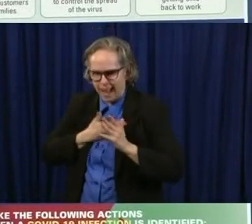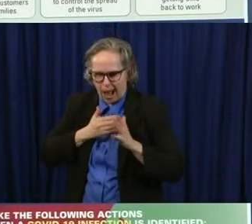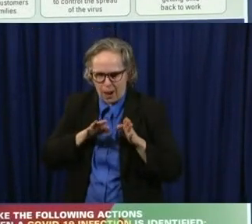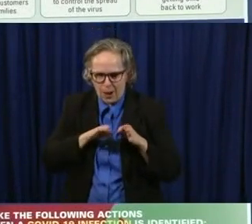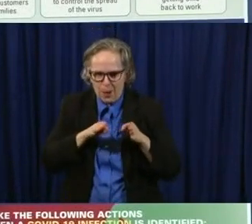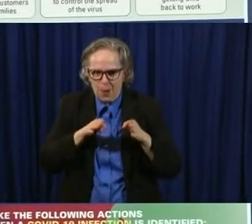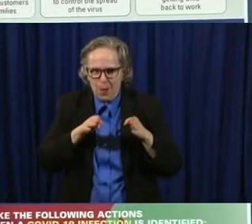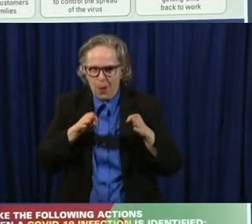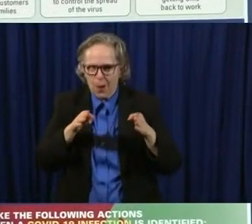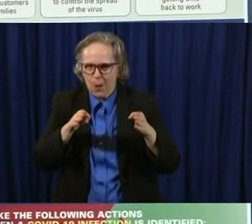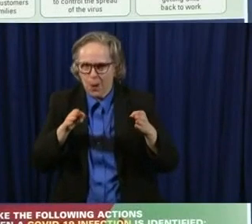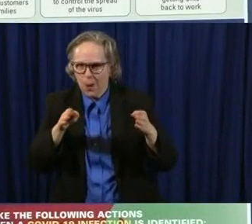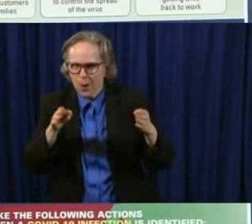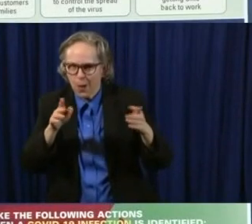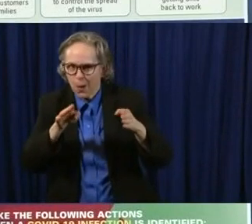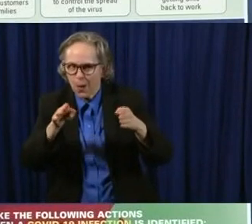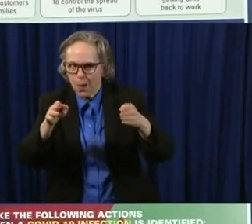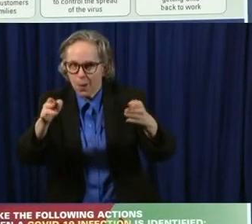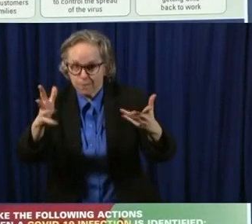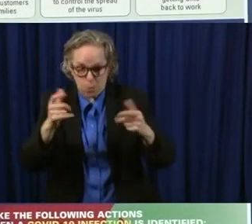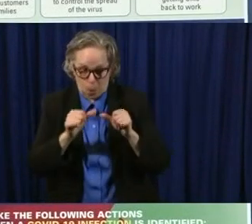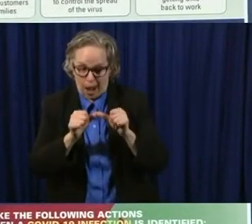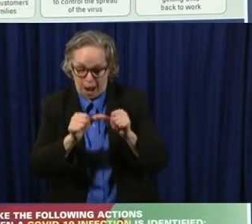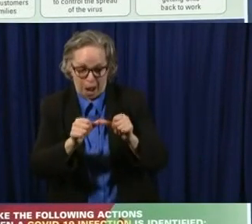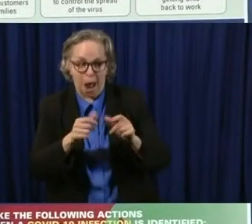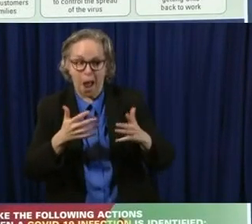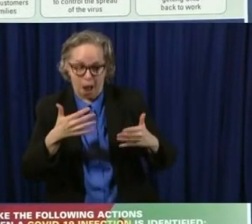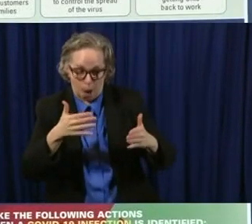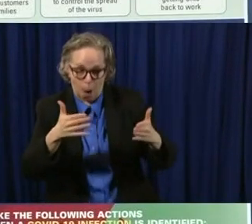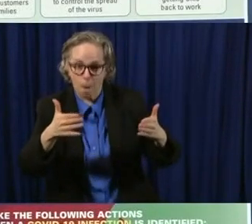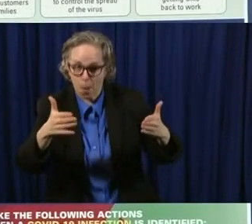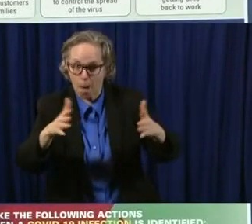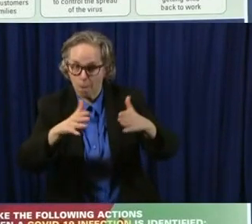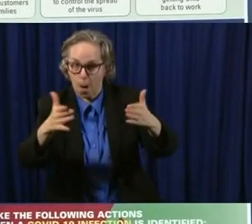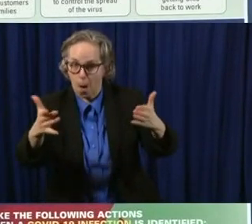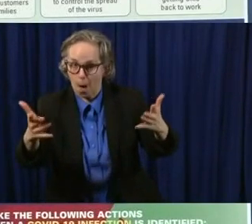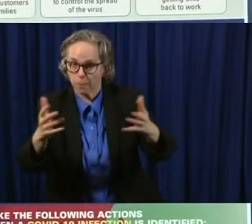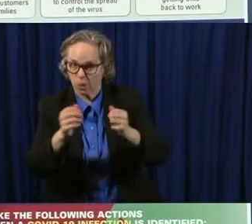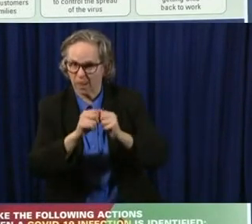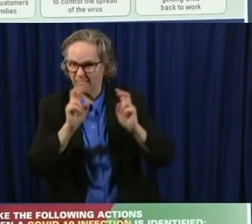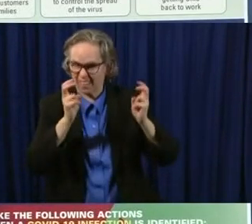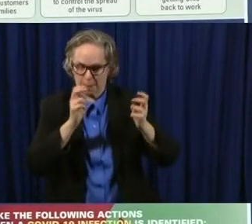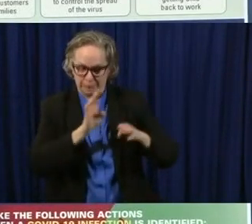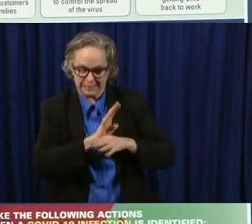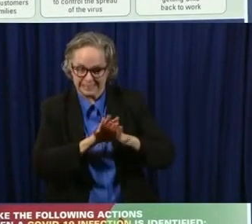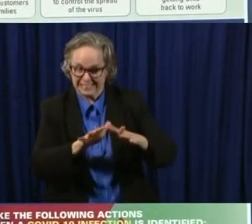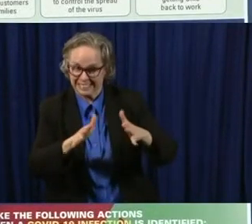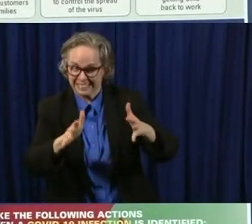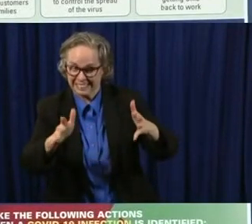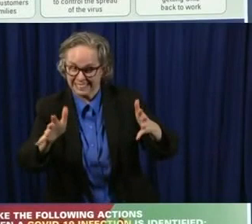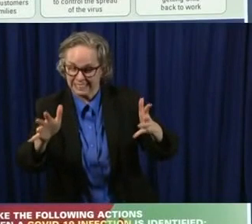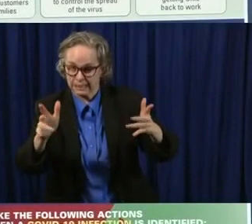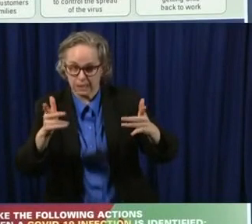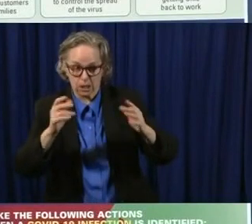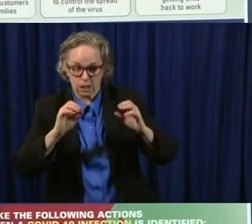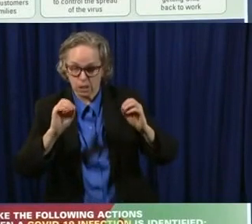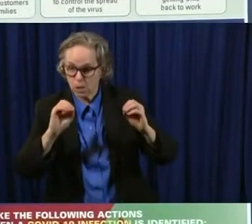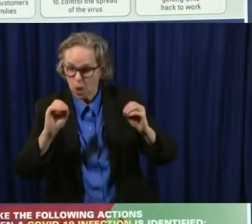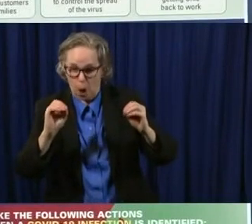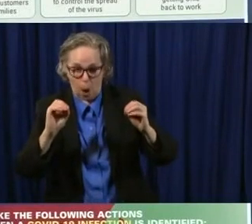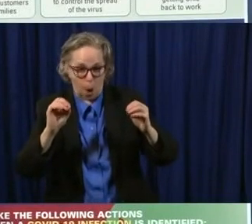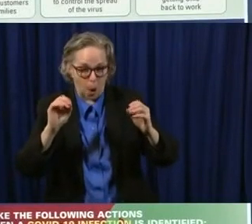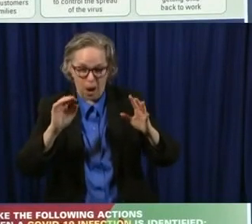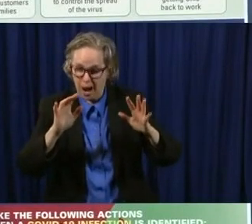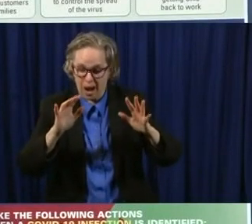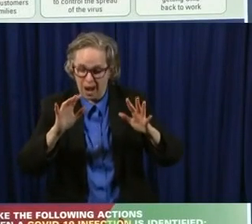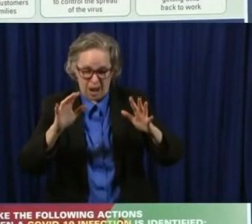to, to move forward without occurring something that no one wants to see occur. And I've had businessmen and women tell